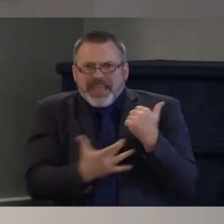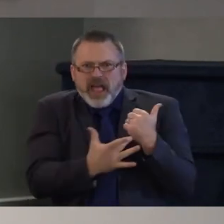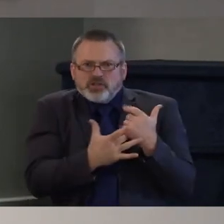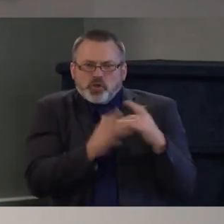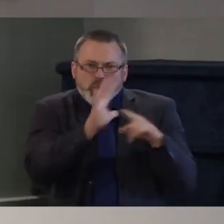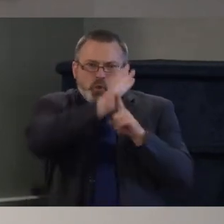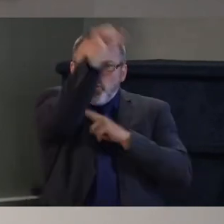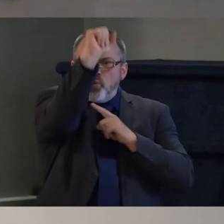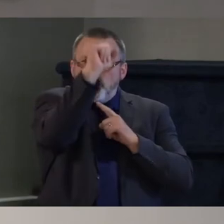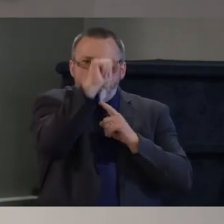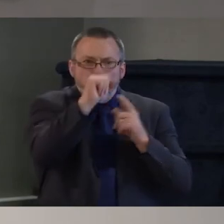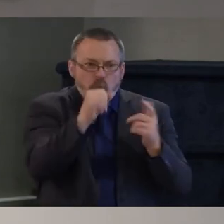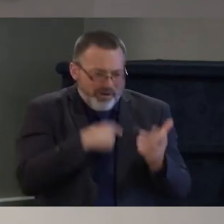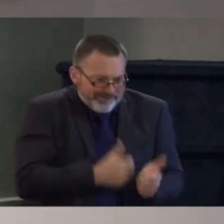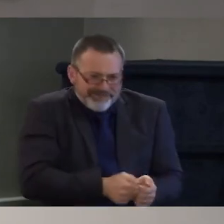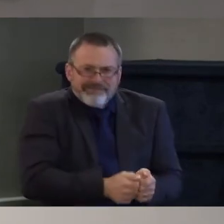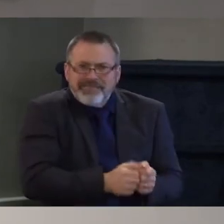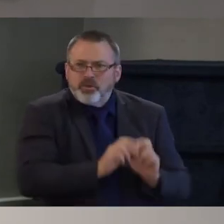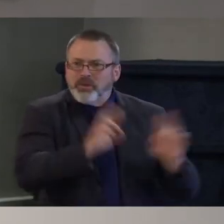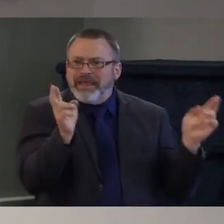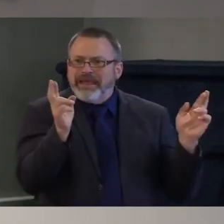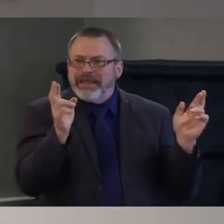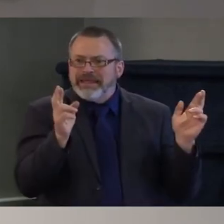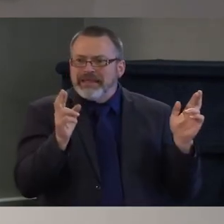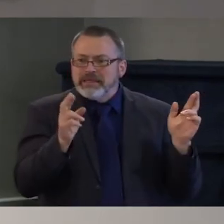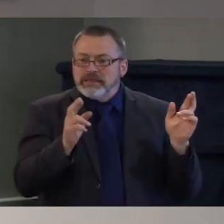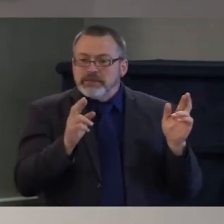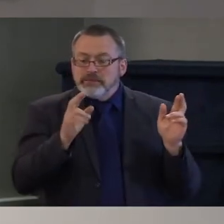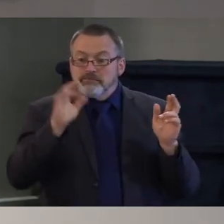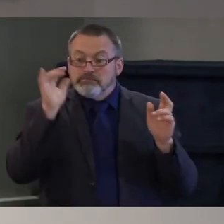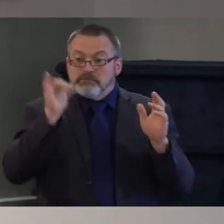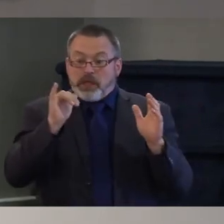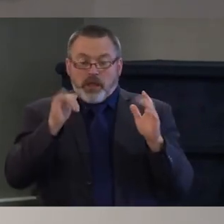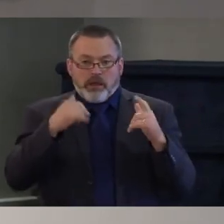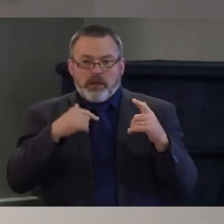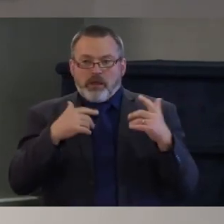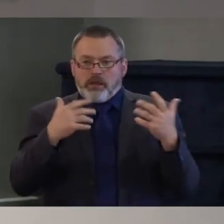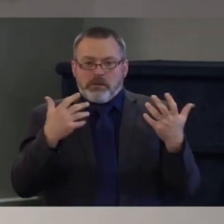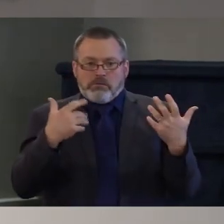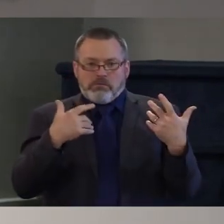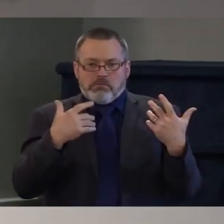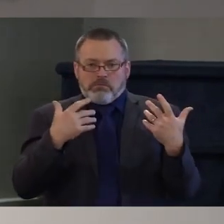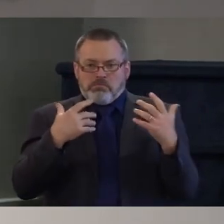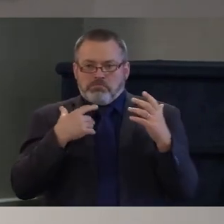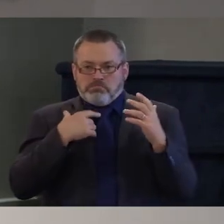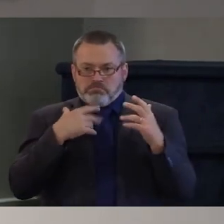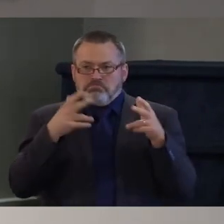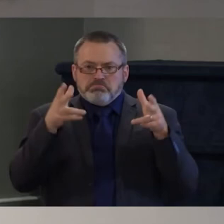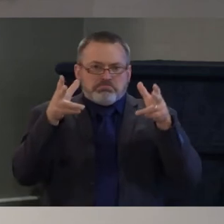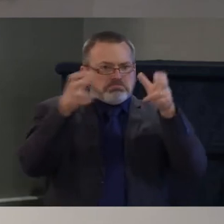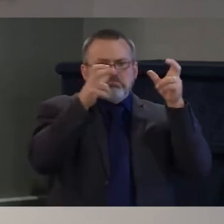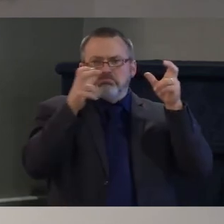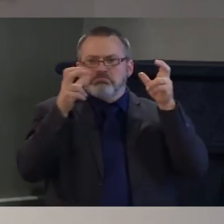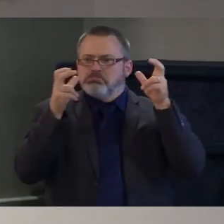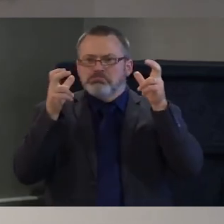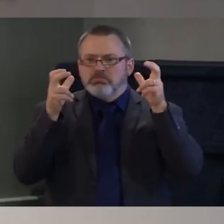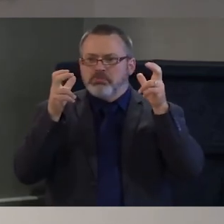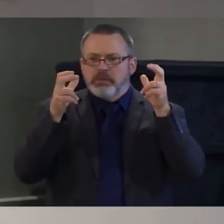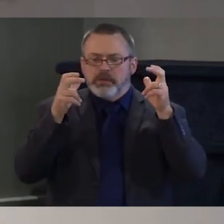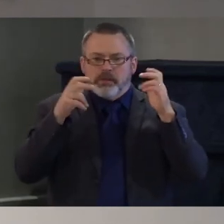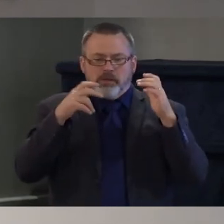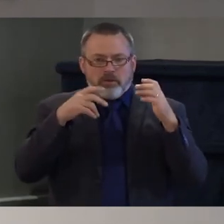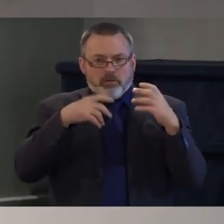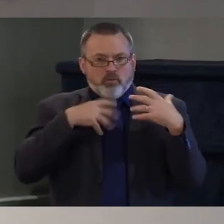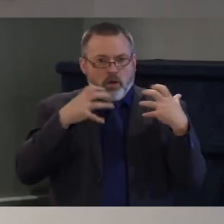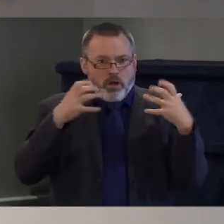there is no listening and incorporating people's voices that can really be done without expanding our view of how government works and to me